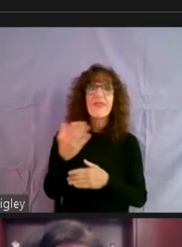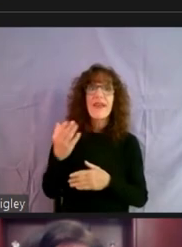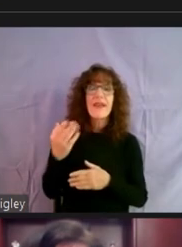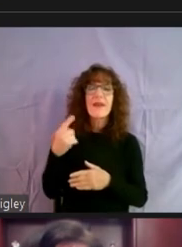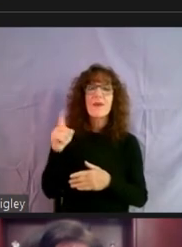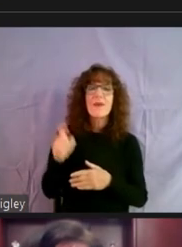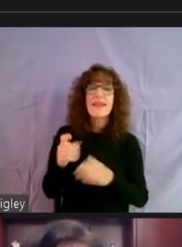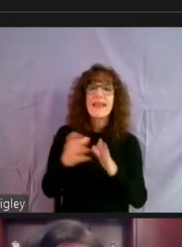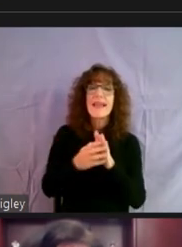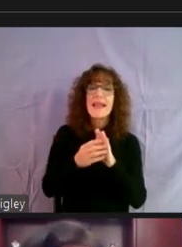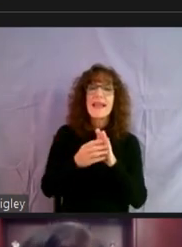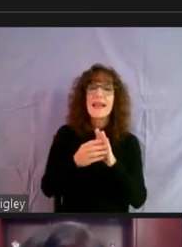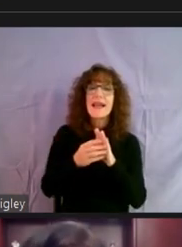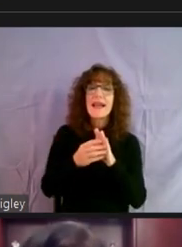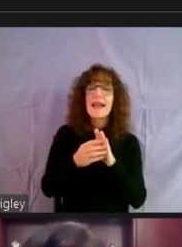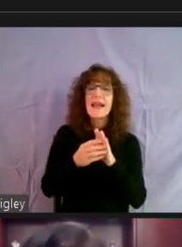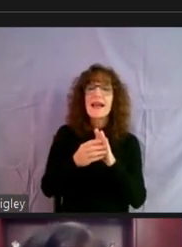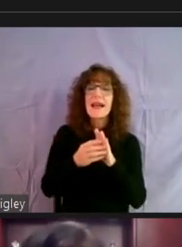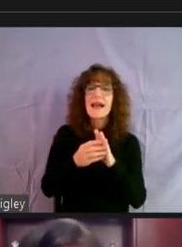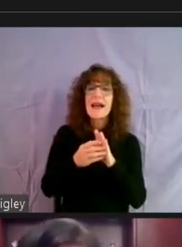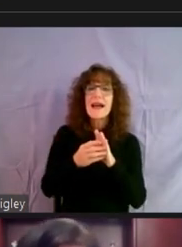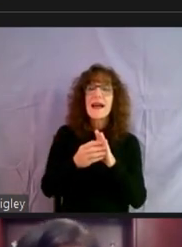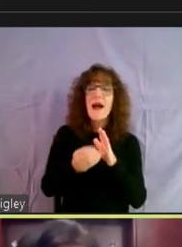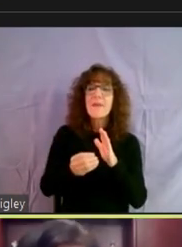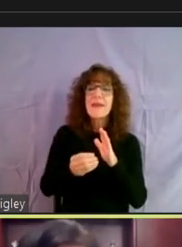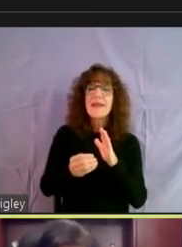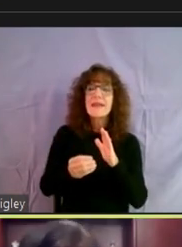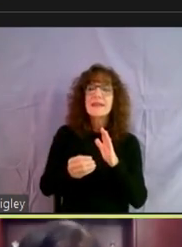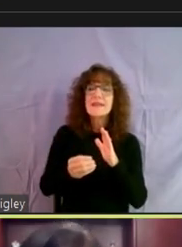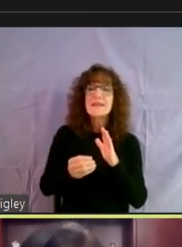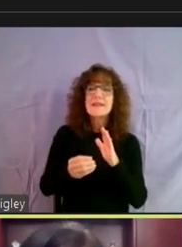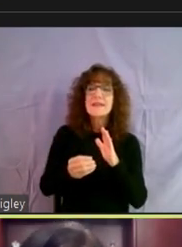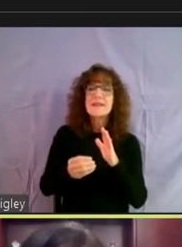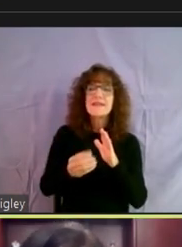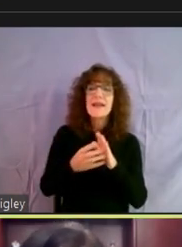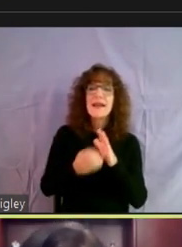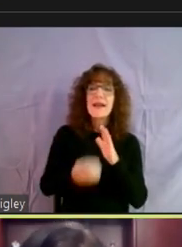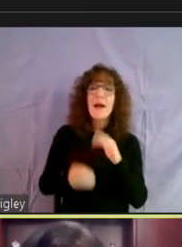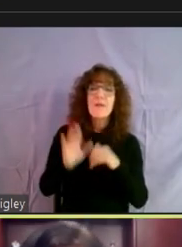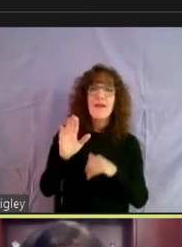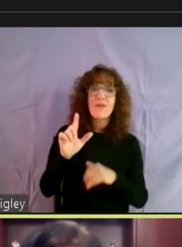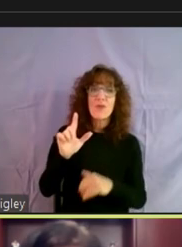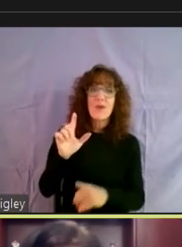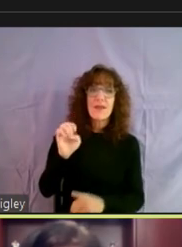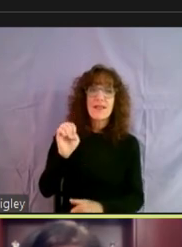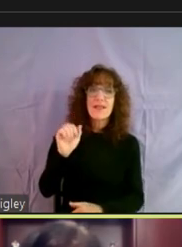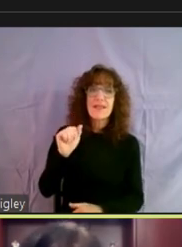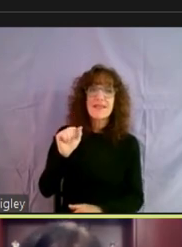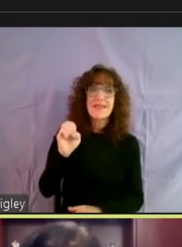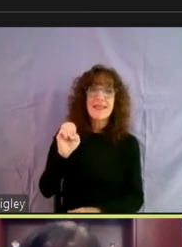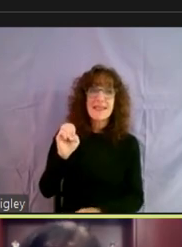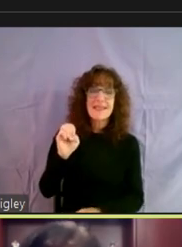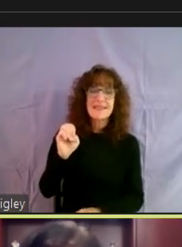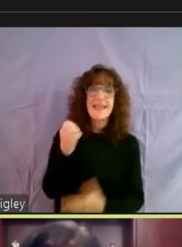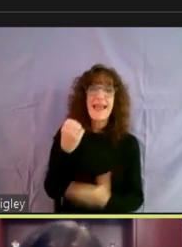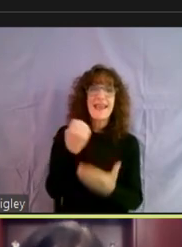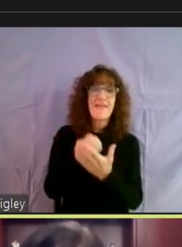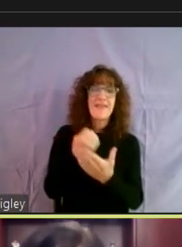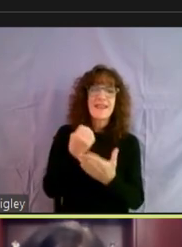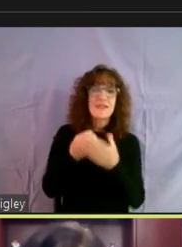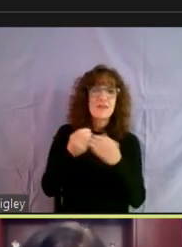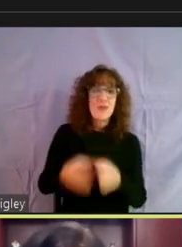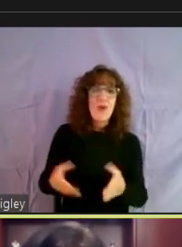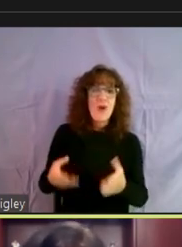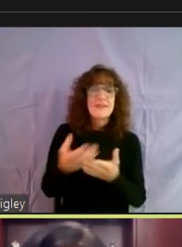work with your landlords. Um, we will need a copy of your lease and evidence of your loss of